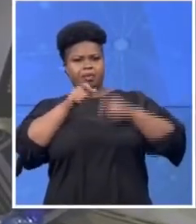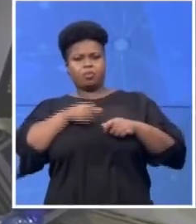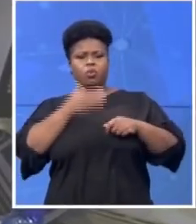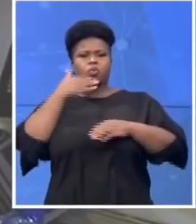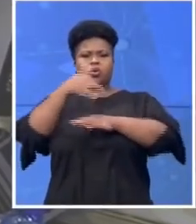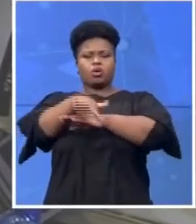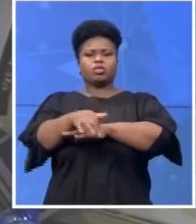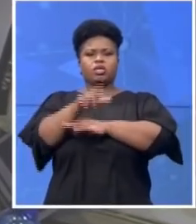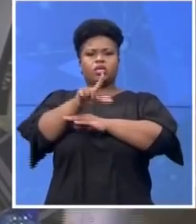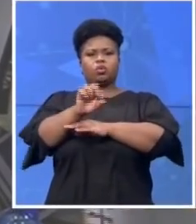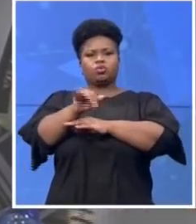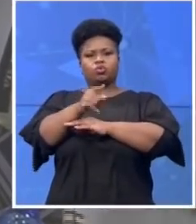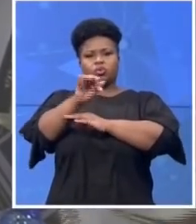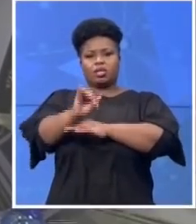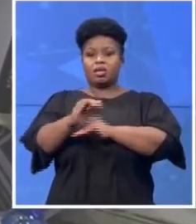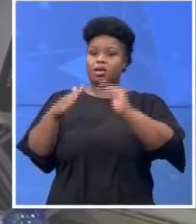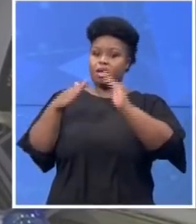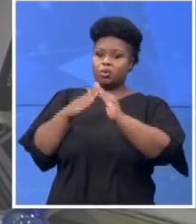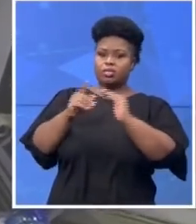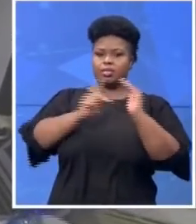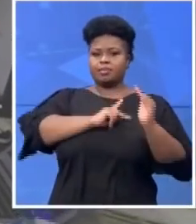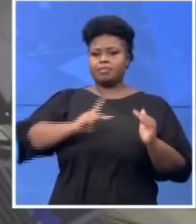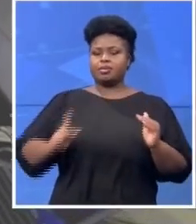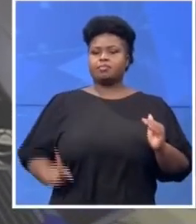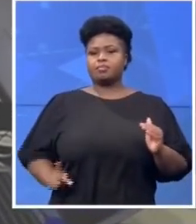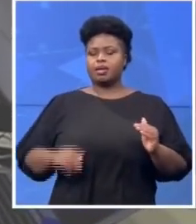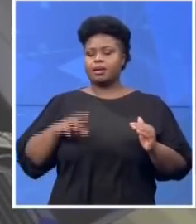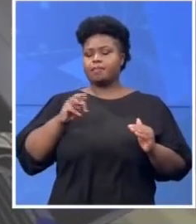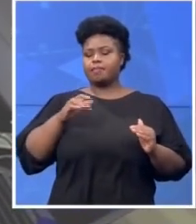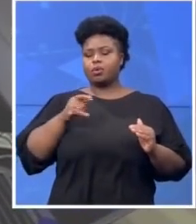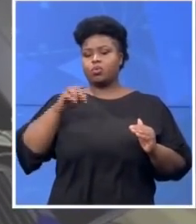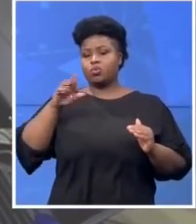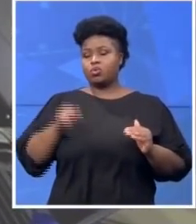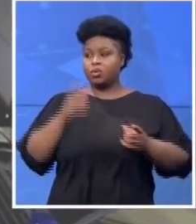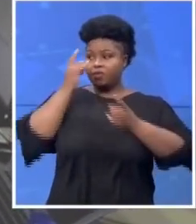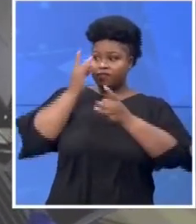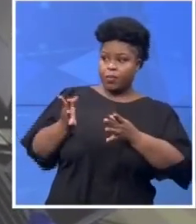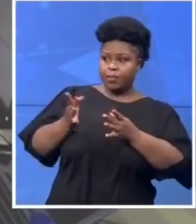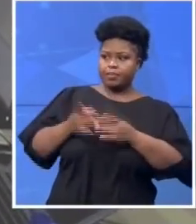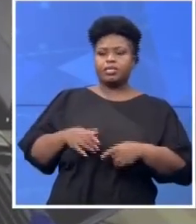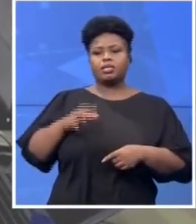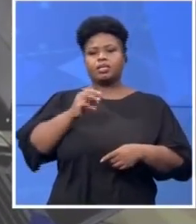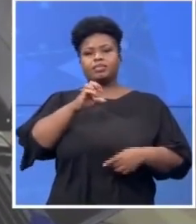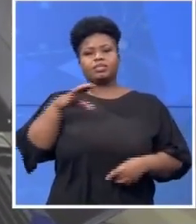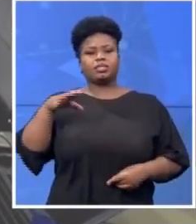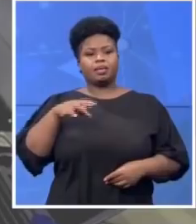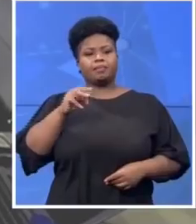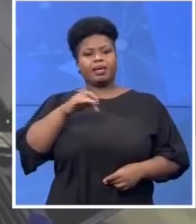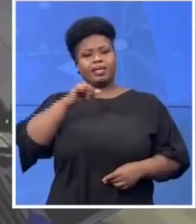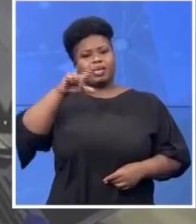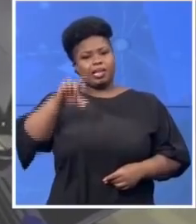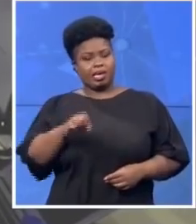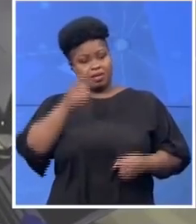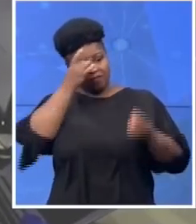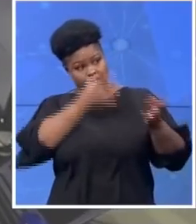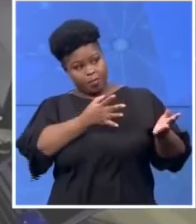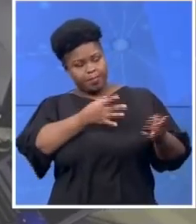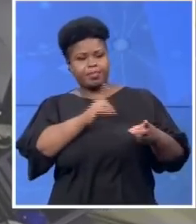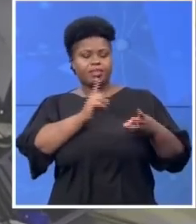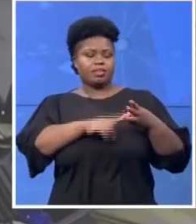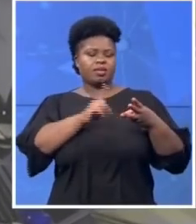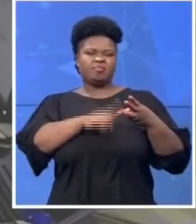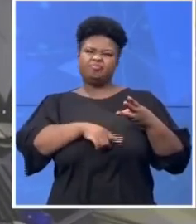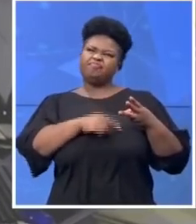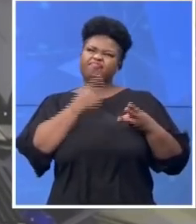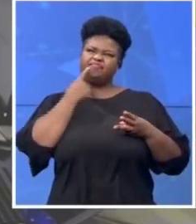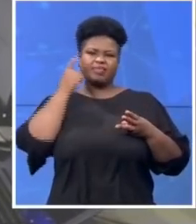Makura and we spoke to the MEC Maile, as well as I think they've been in touch with the national housing